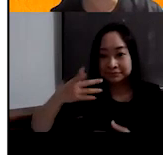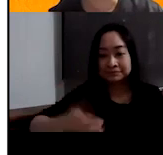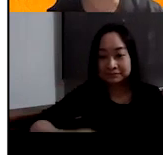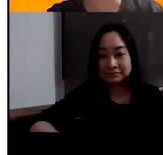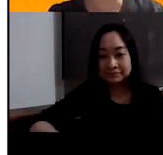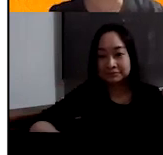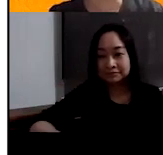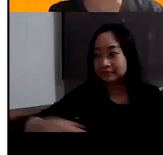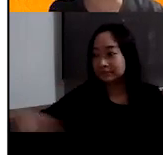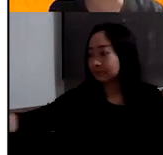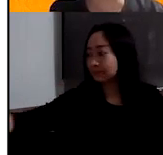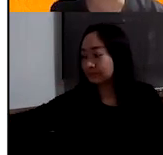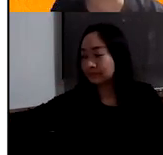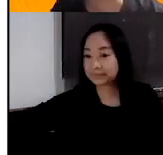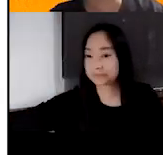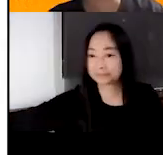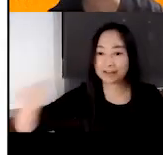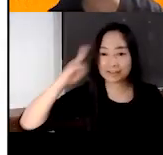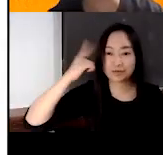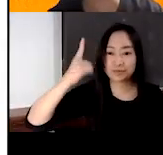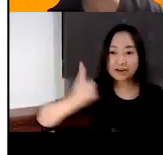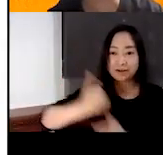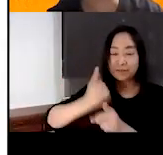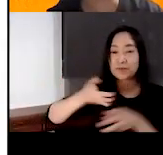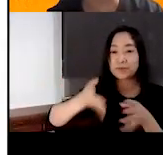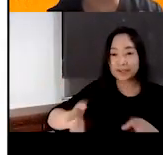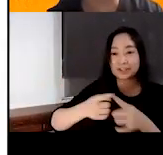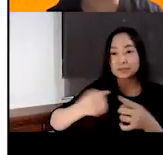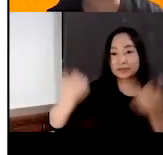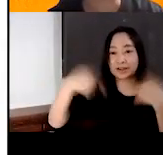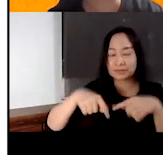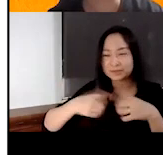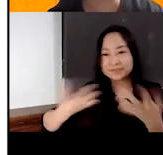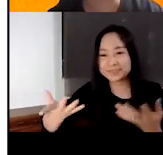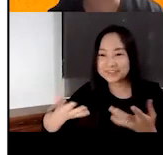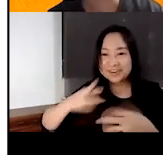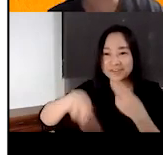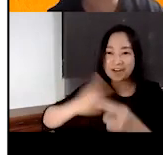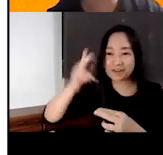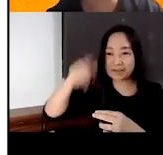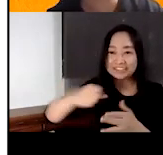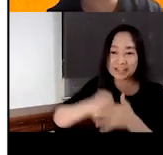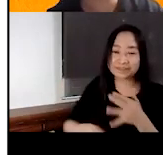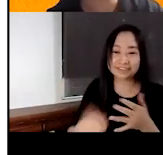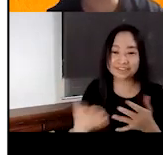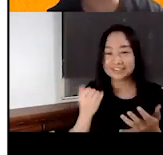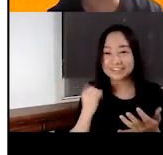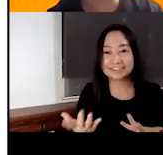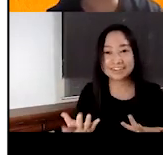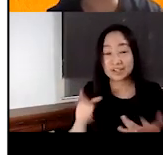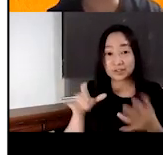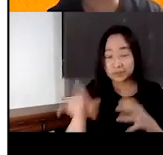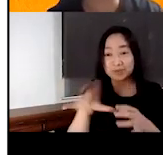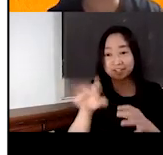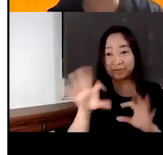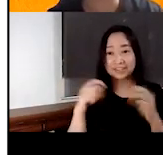And, um, I think one of the most appropriate way to kind of come to a roundup of this segment is, um, you, you and your team